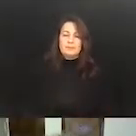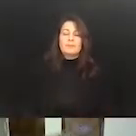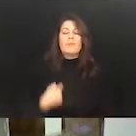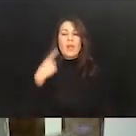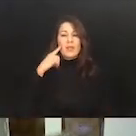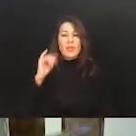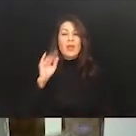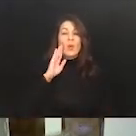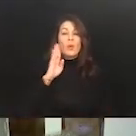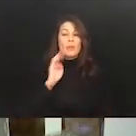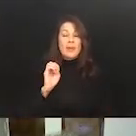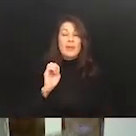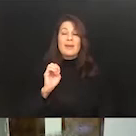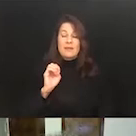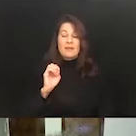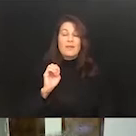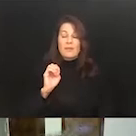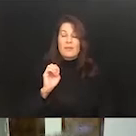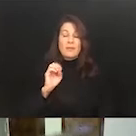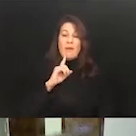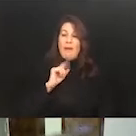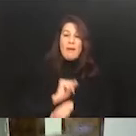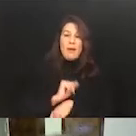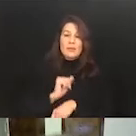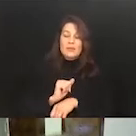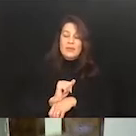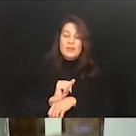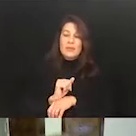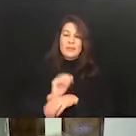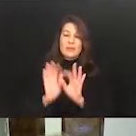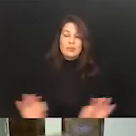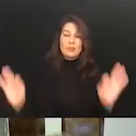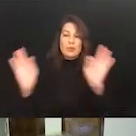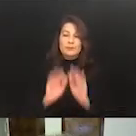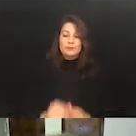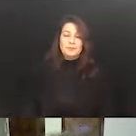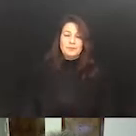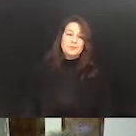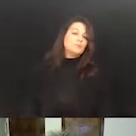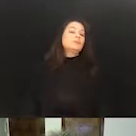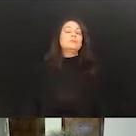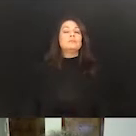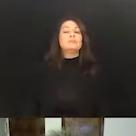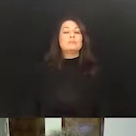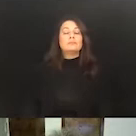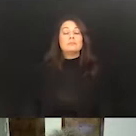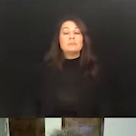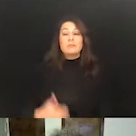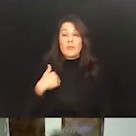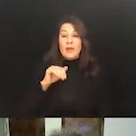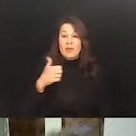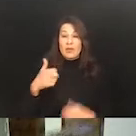absolutely fundamental. I think we have another slide. No, that's the last slide.